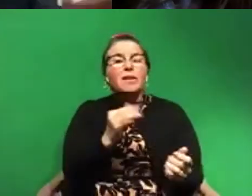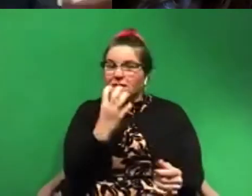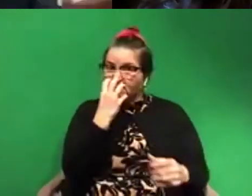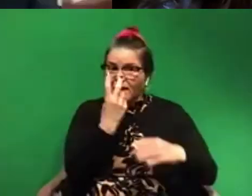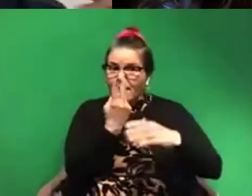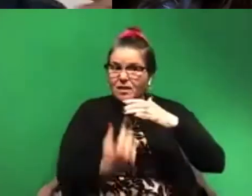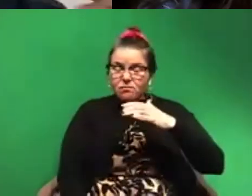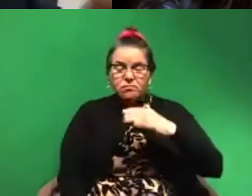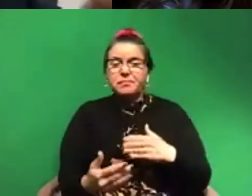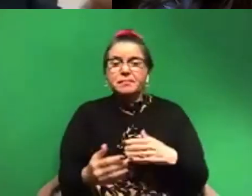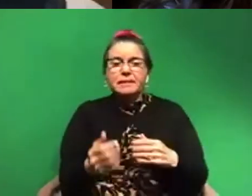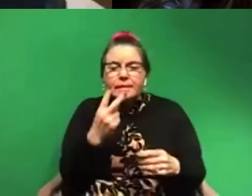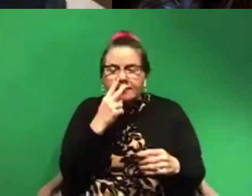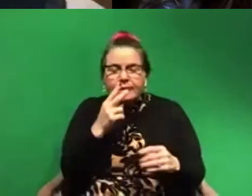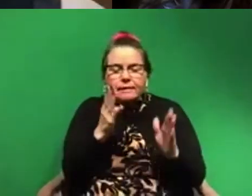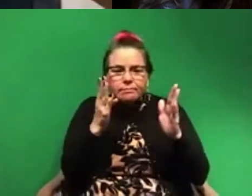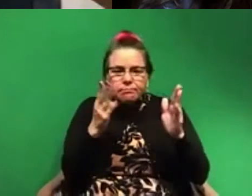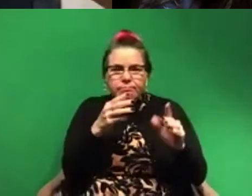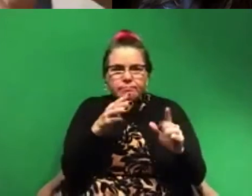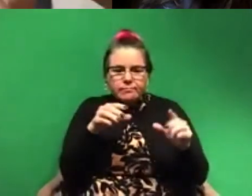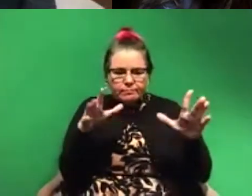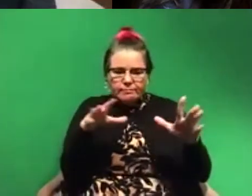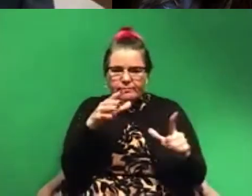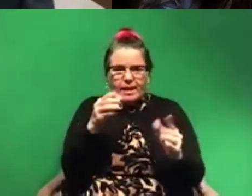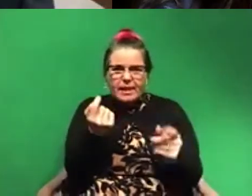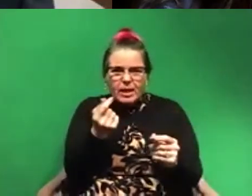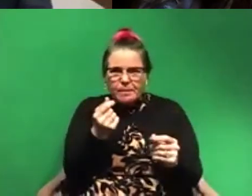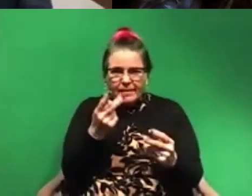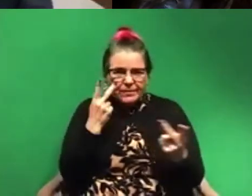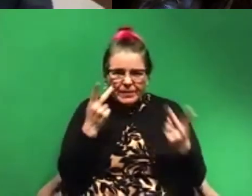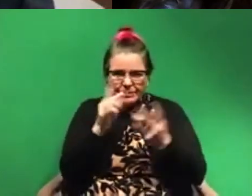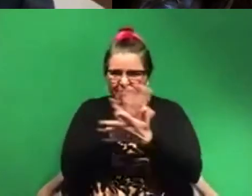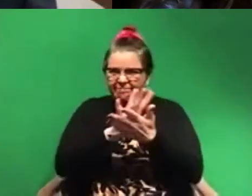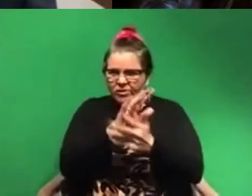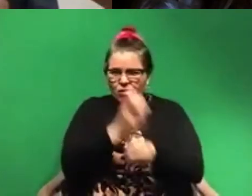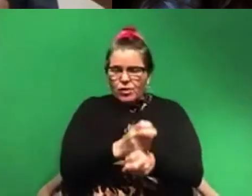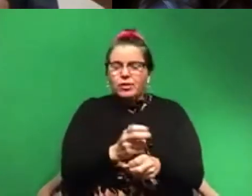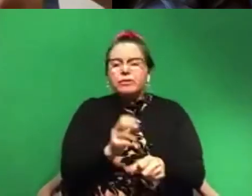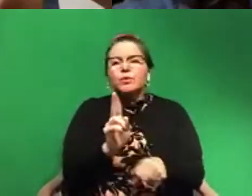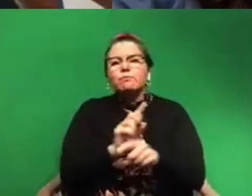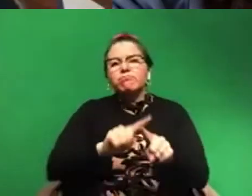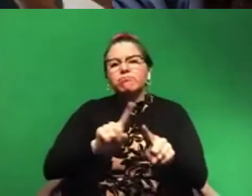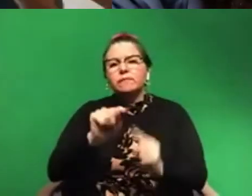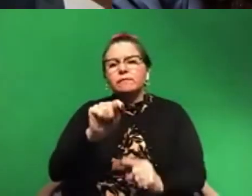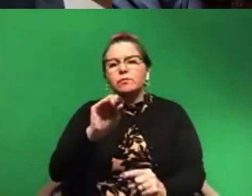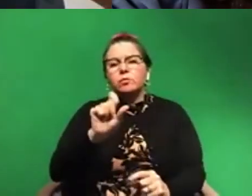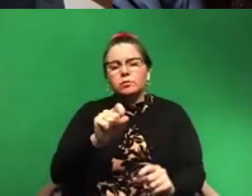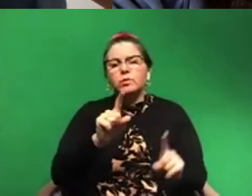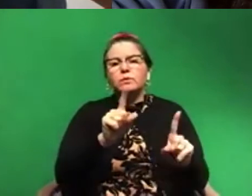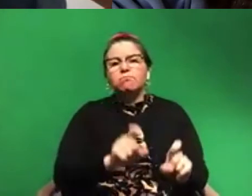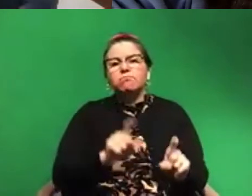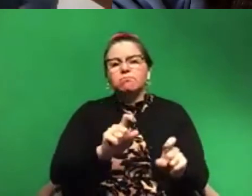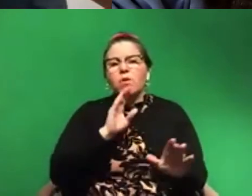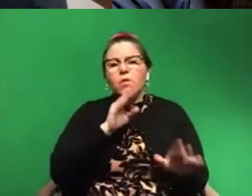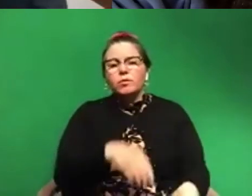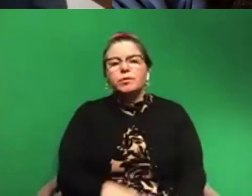you. Um, visibility is hard. So we use a bunch of tools to sample the ocean. we, if we're on a boat, we might put